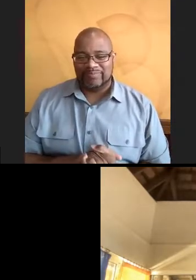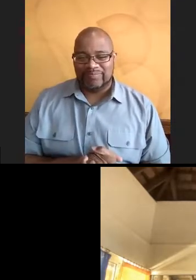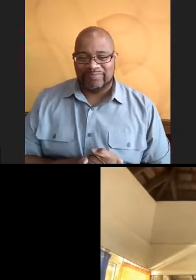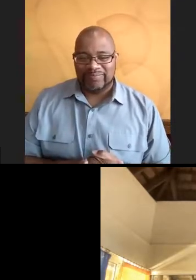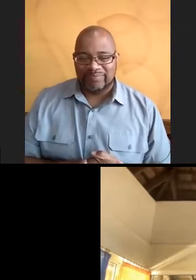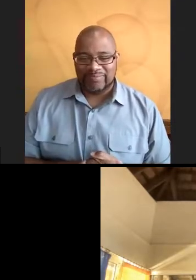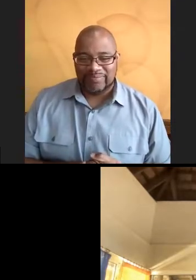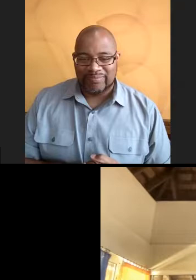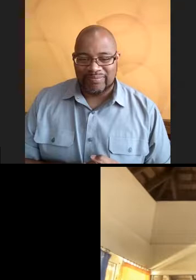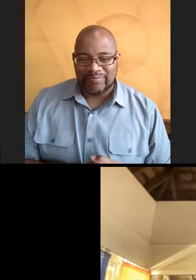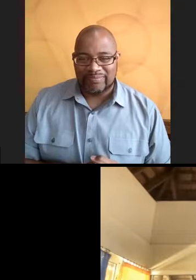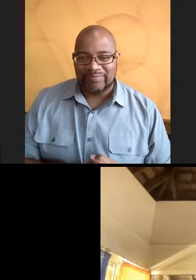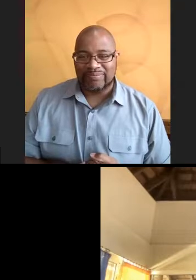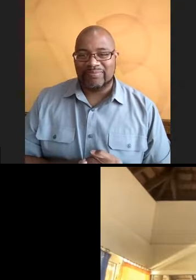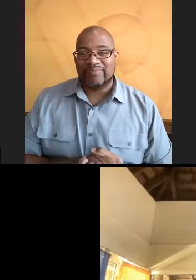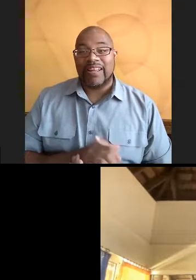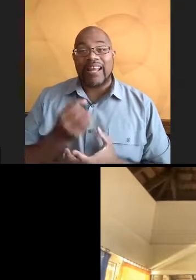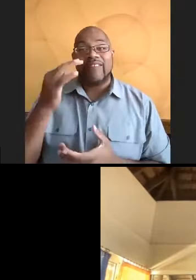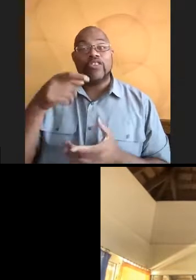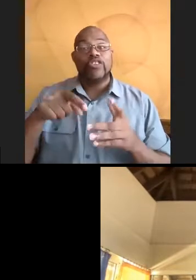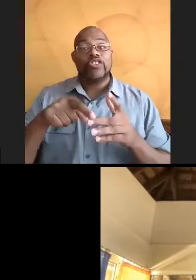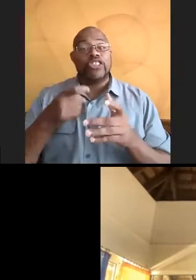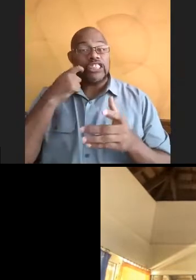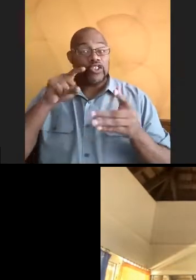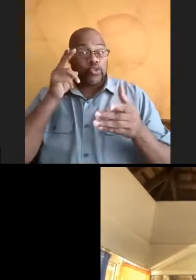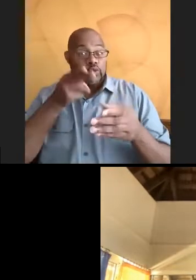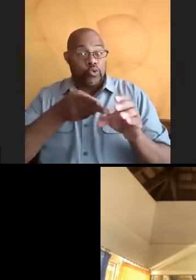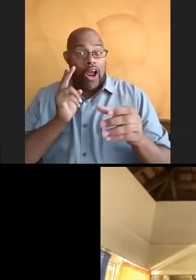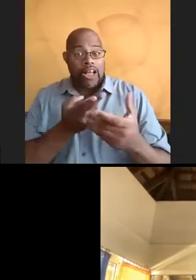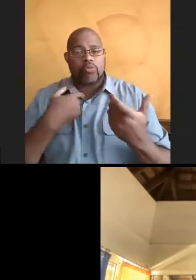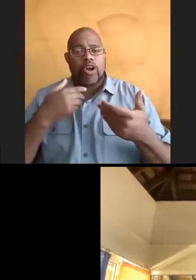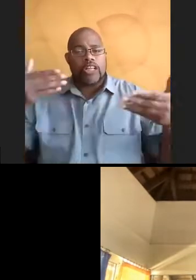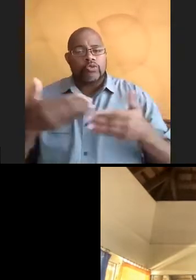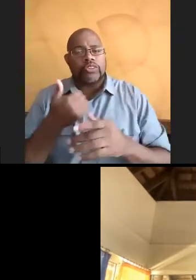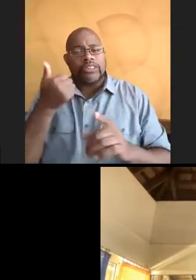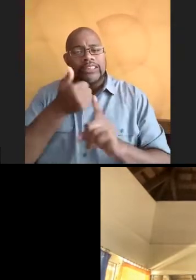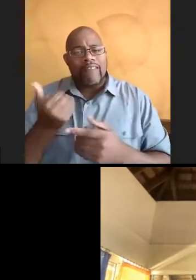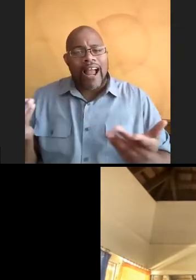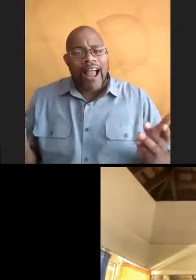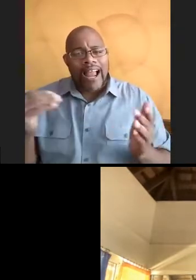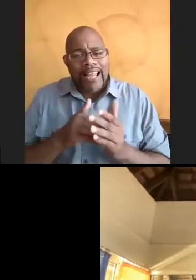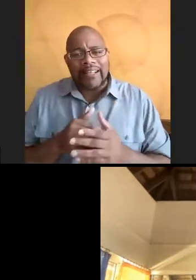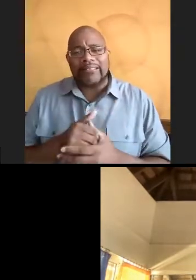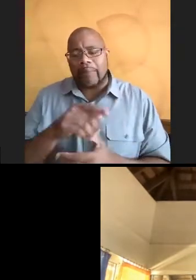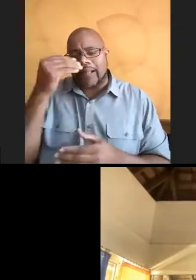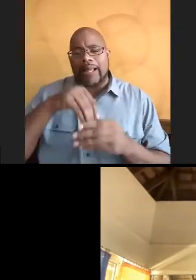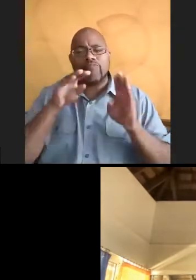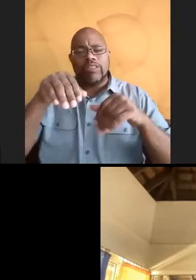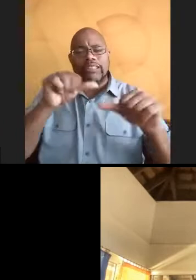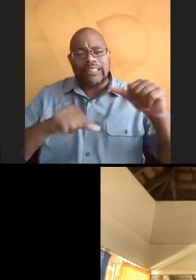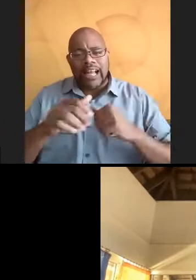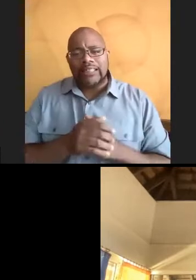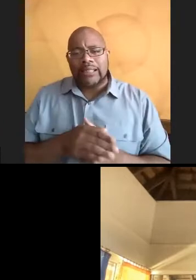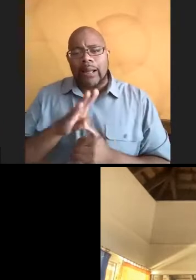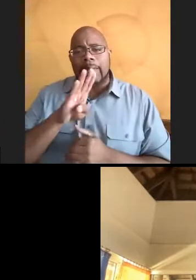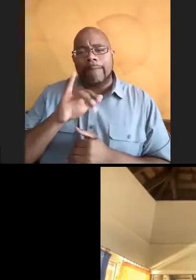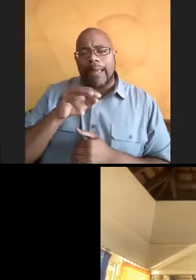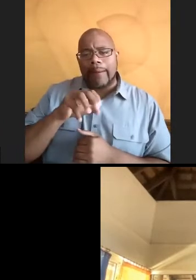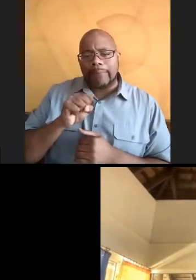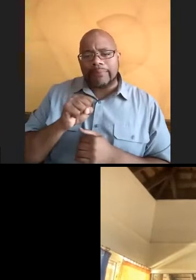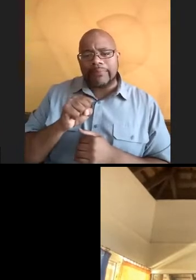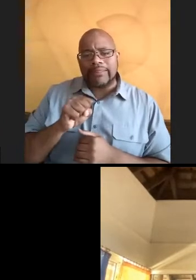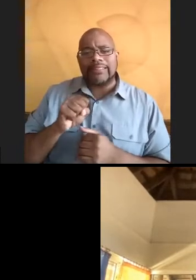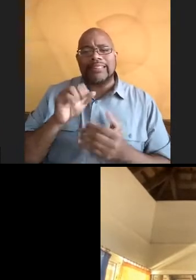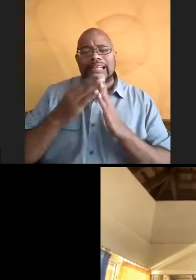So, Hey, if you're just starting to join us, just want to reintroduce ourselves. This is the black and Marine science BIMS town hall.